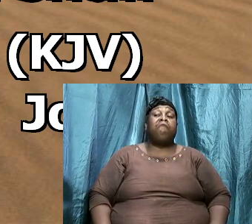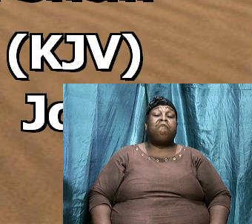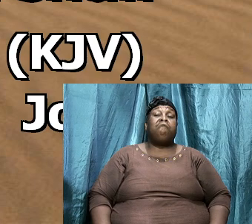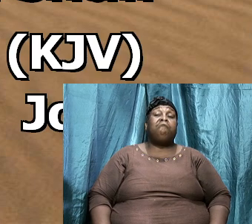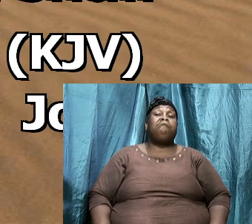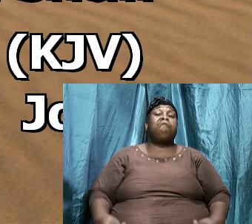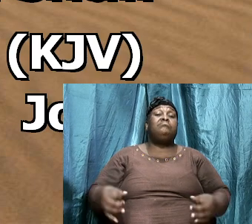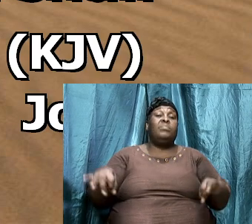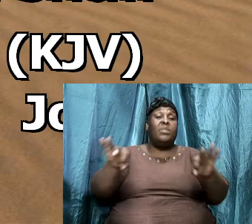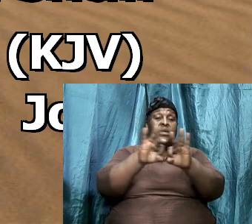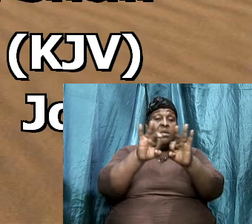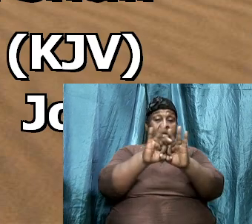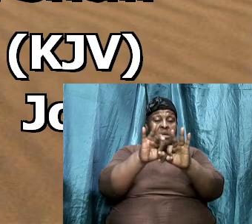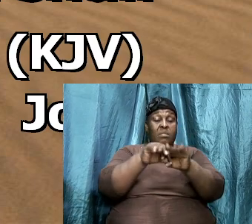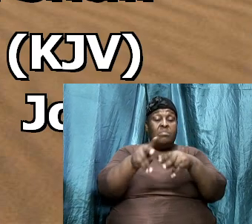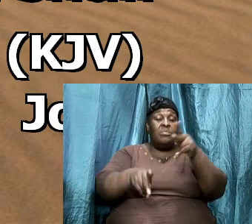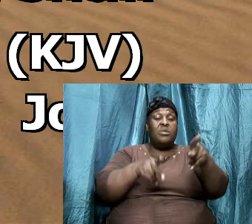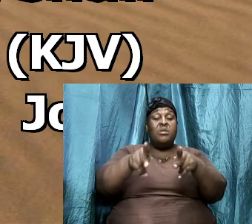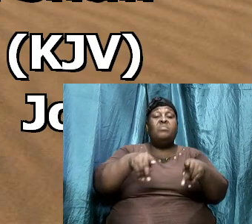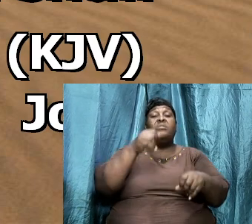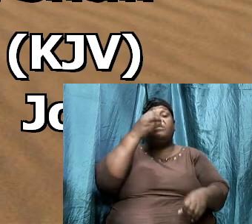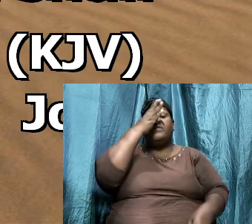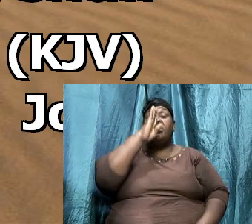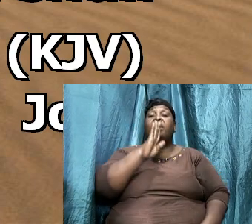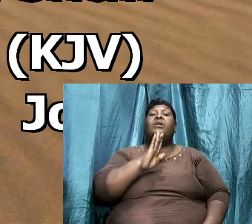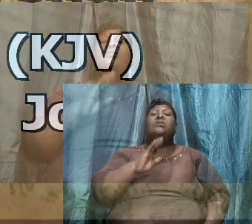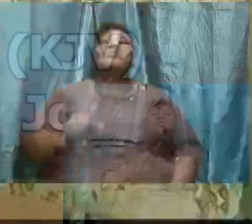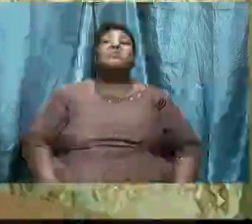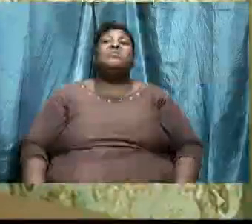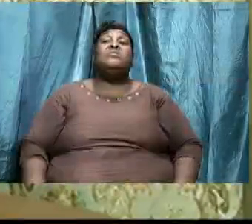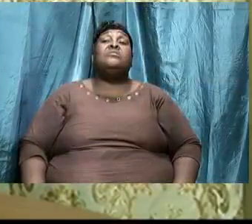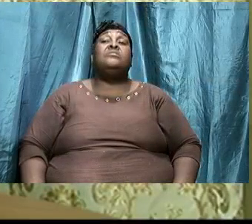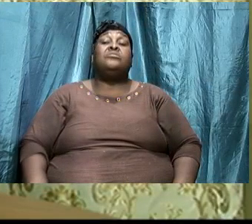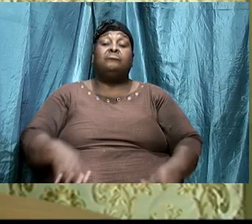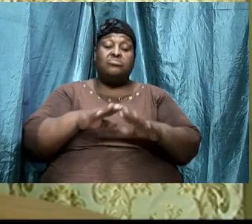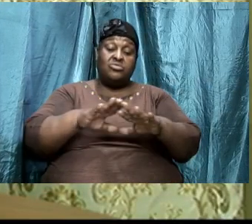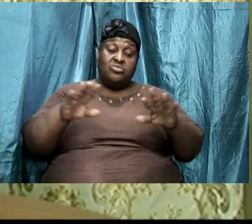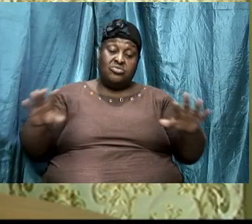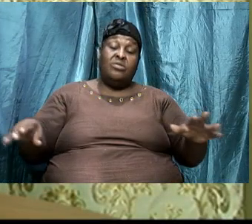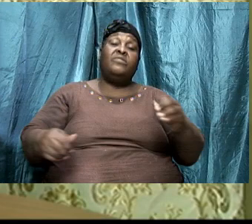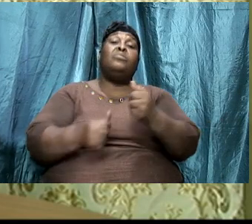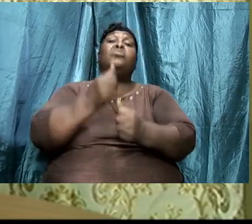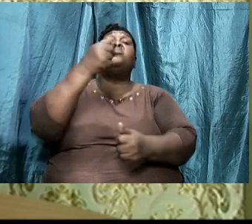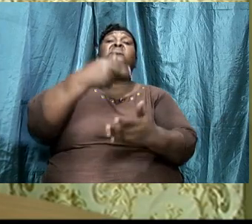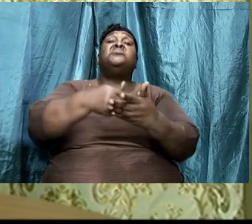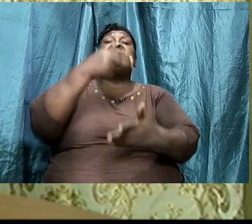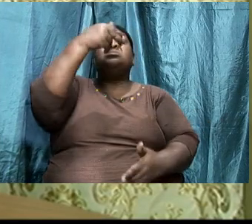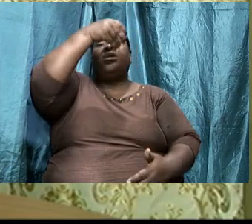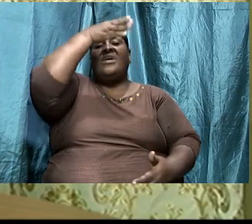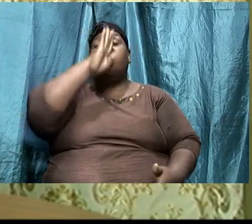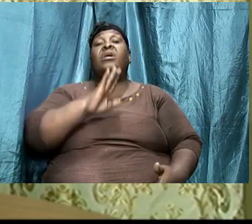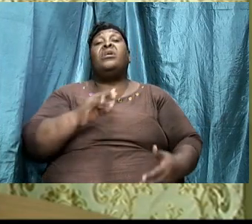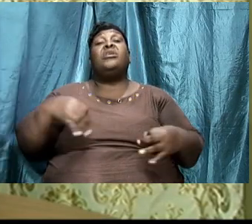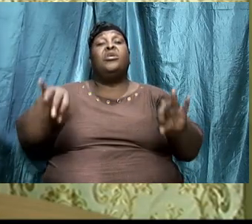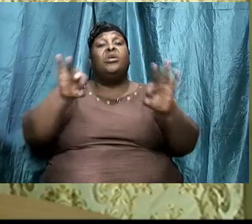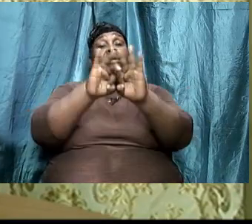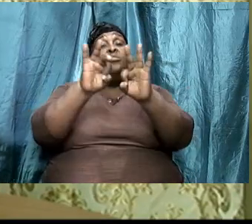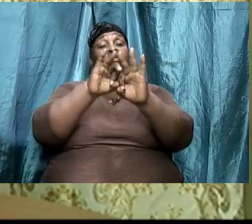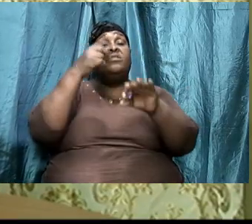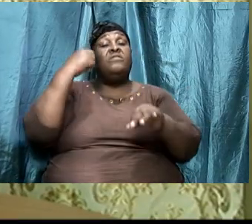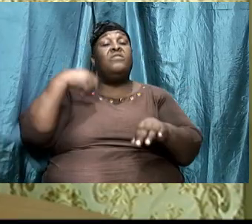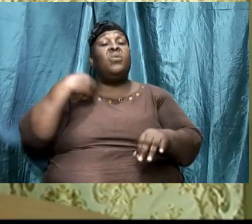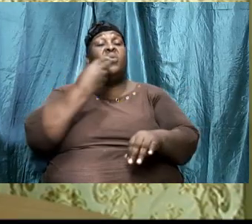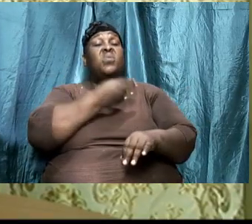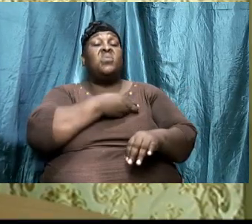important then saints of God children of the most are God it is important then for us to understand